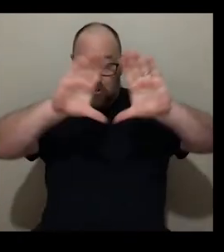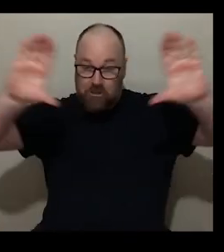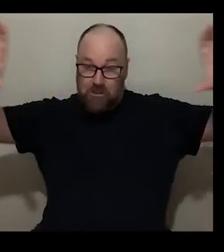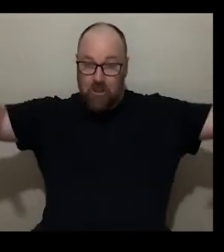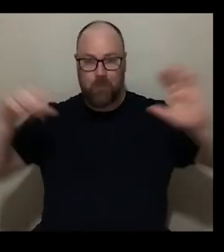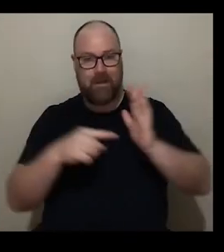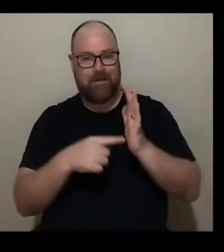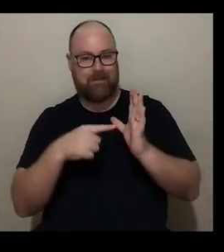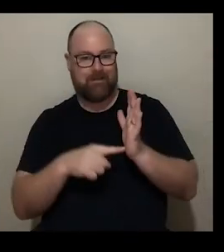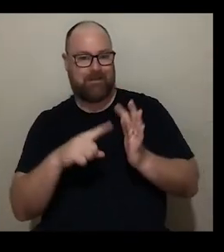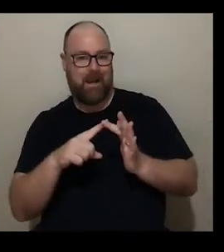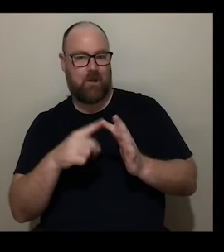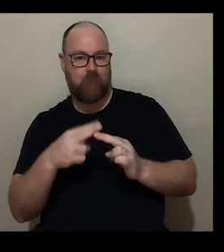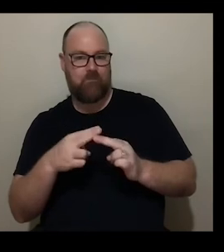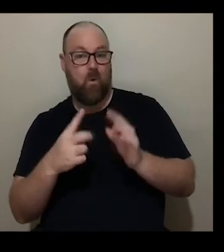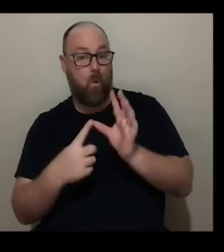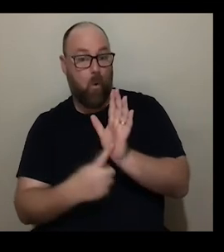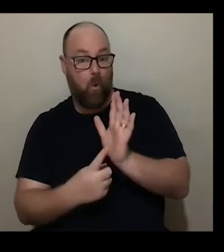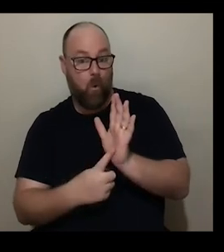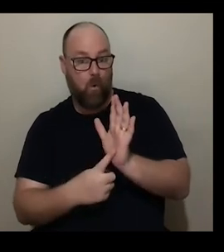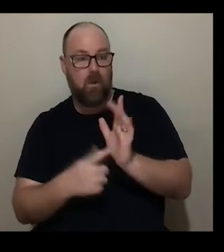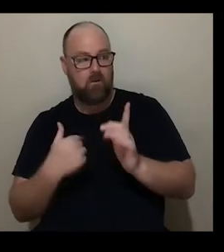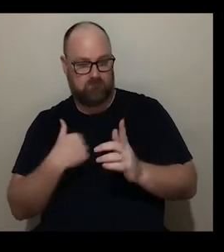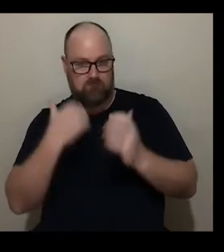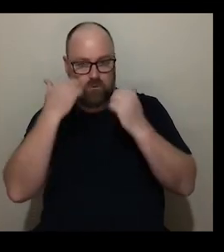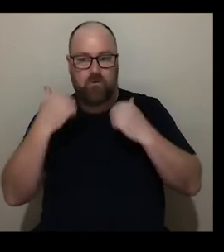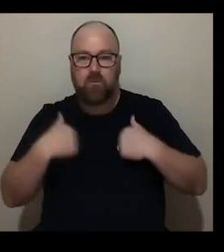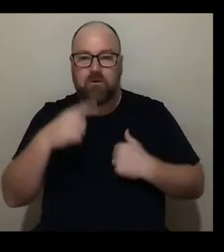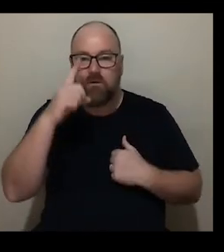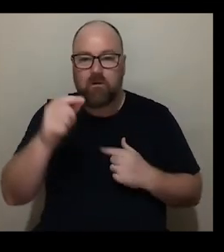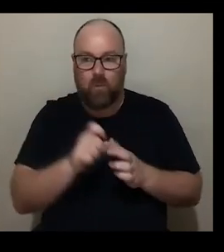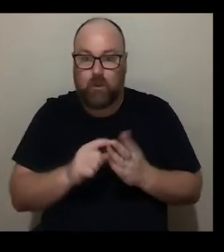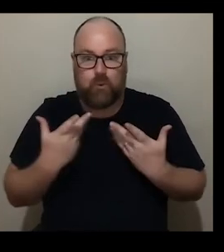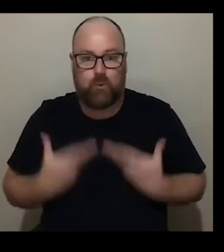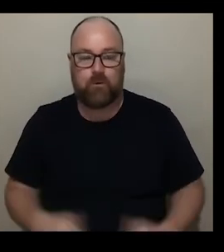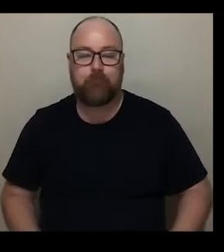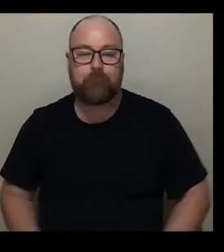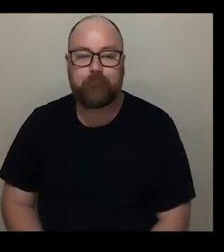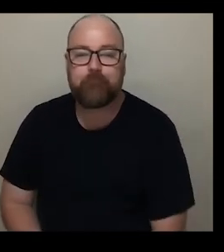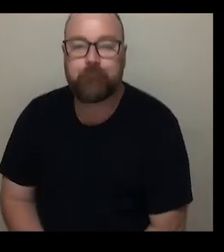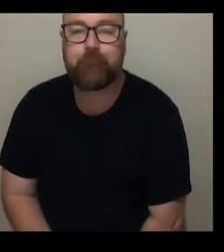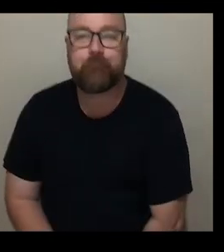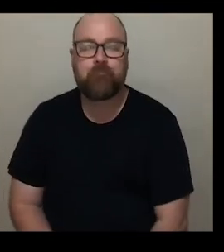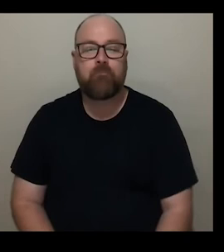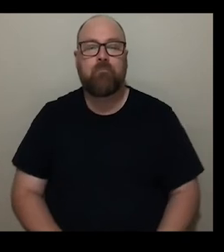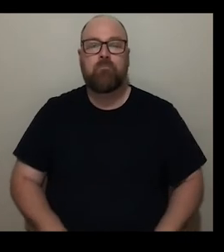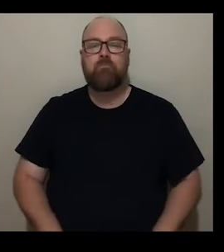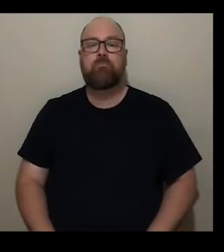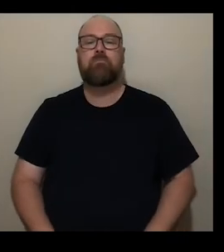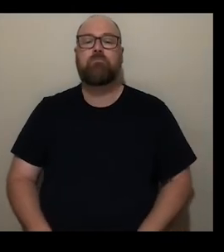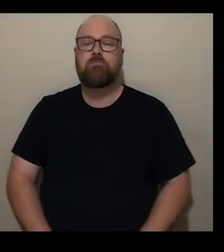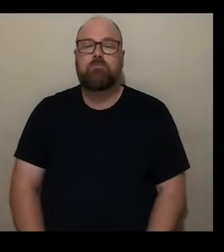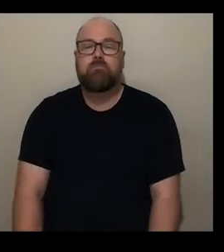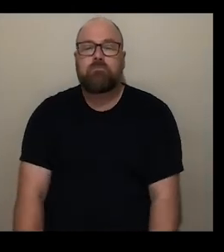tate for all it can actually then live up to that promise what are the highlights